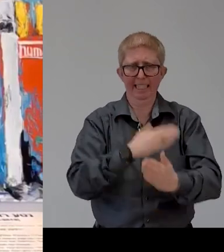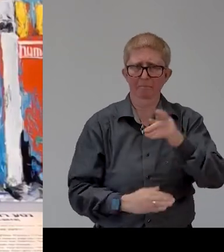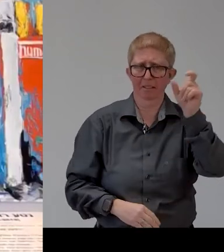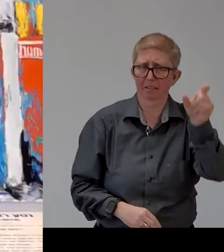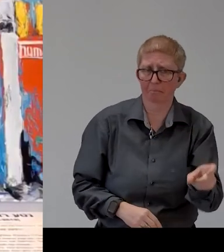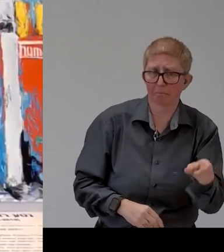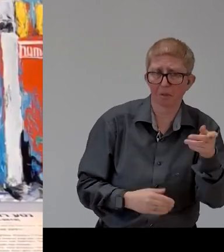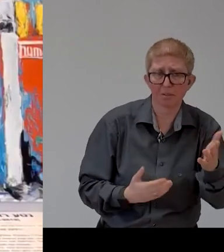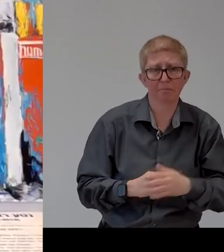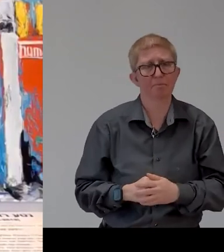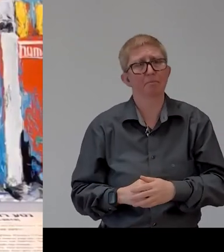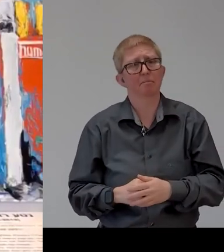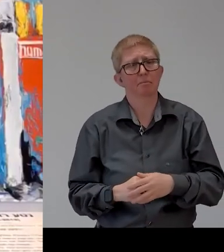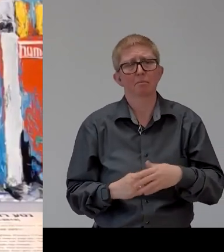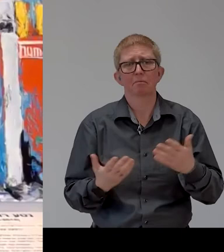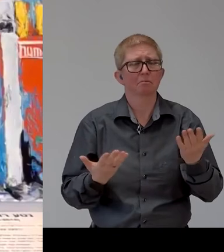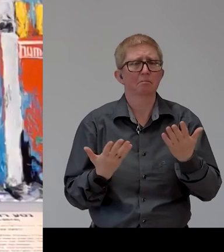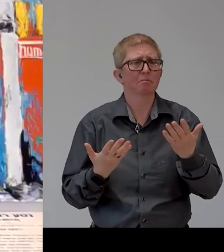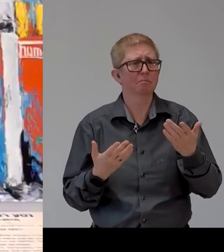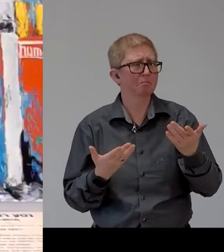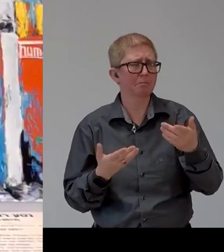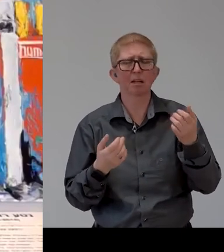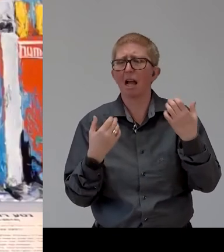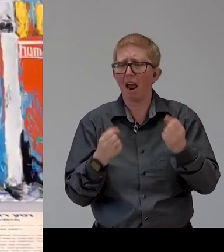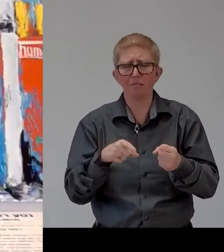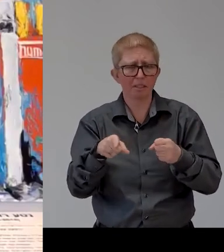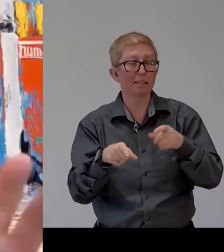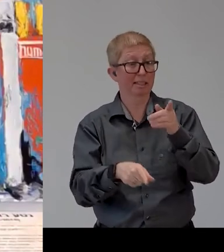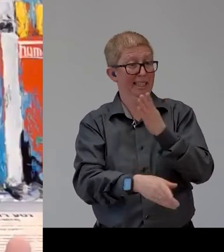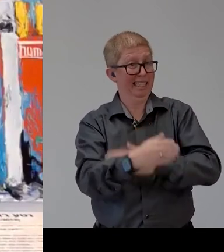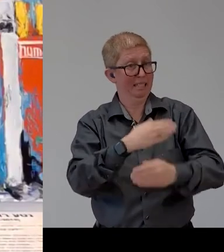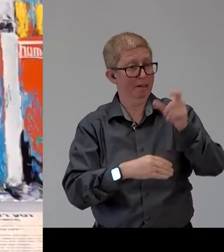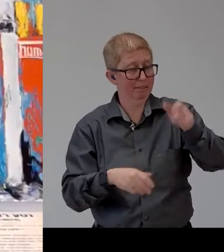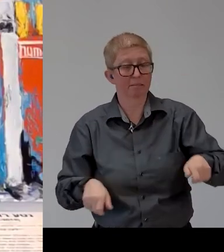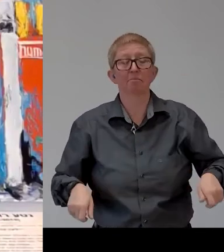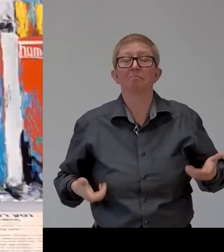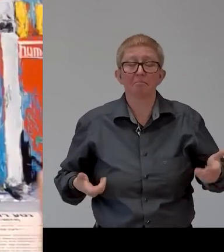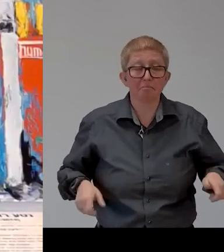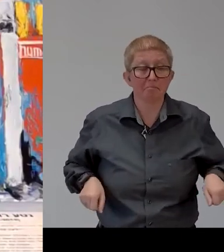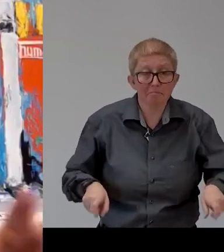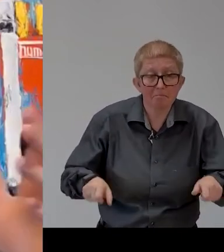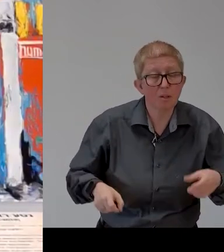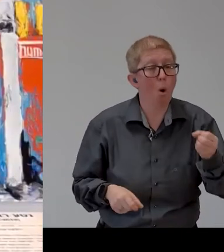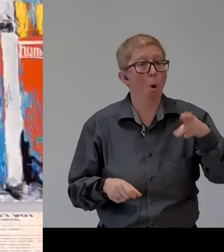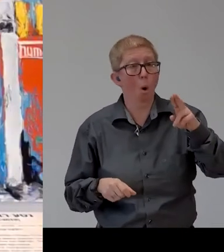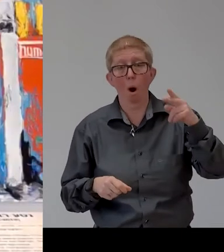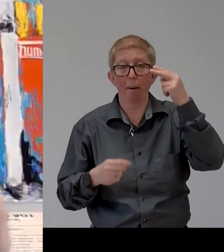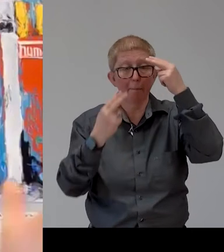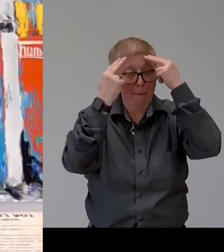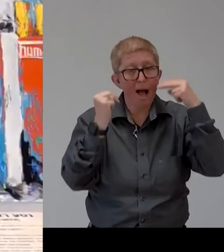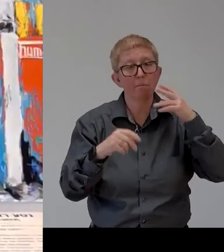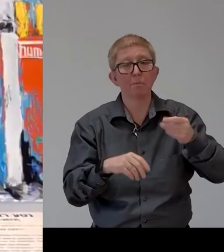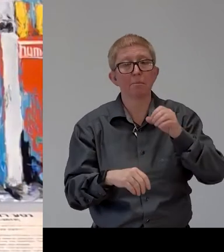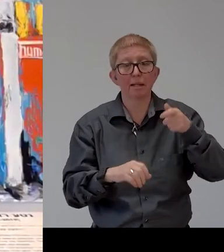seen like a wheelchair a guide dog or a disability that is not seen and you know there are mental disability